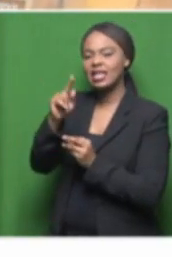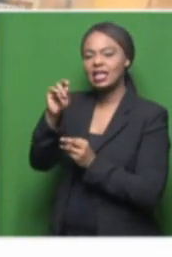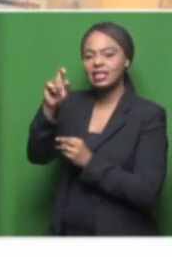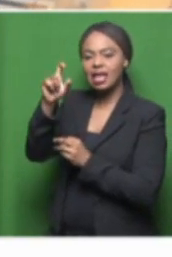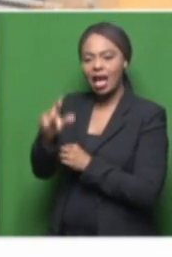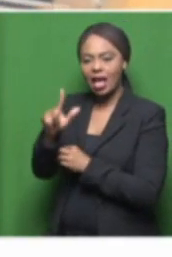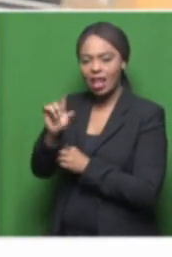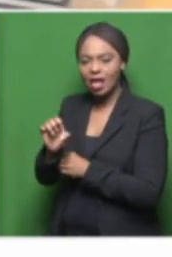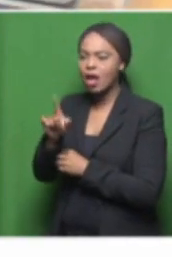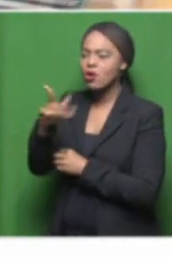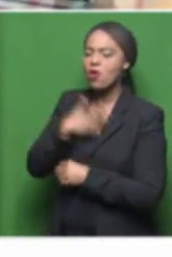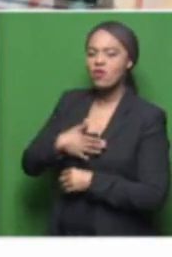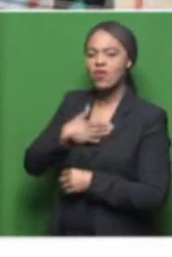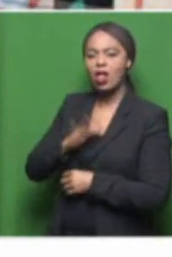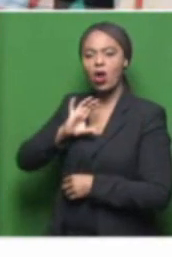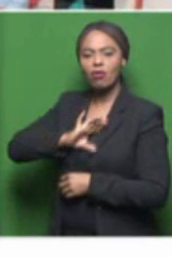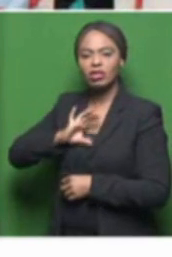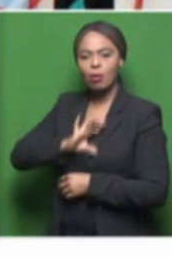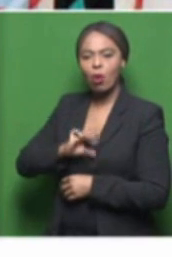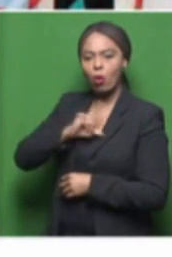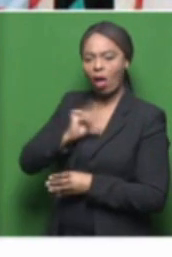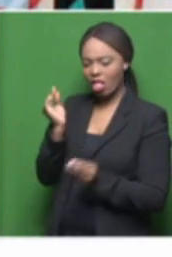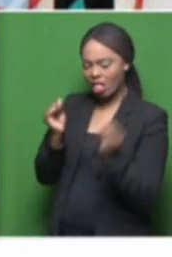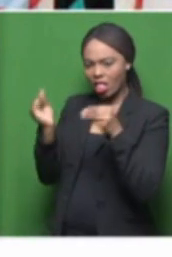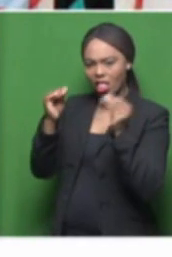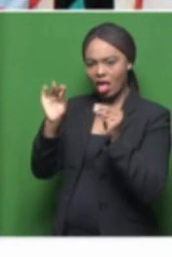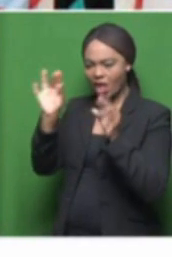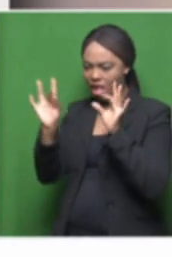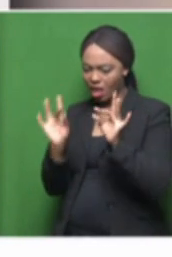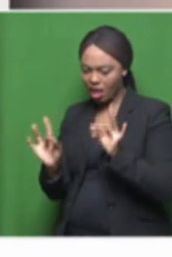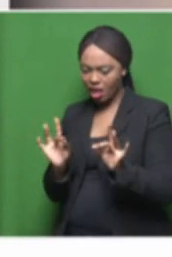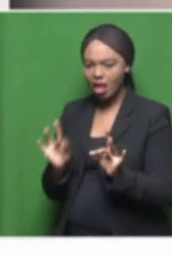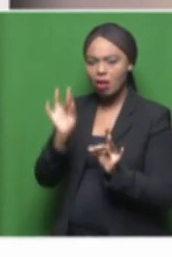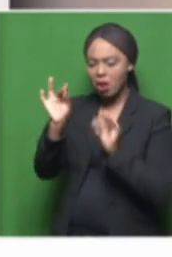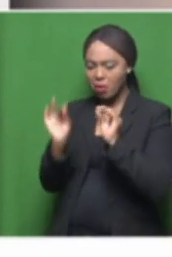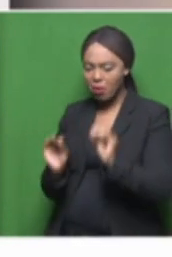find comfort in. Tell us a little bit about that and why textile speaks to you and what you are trying to say.